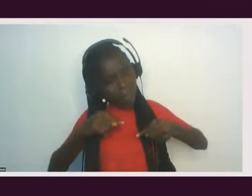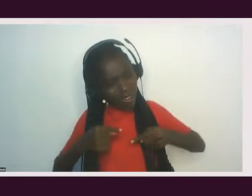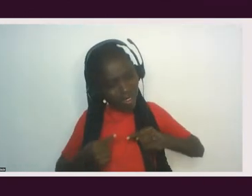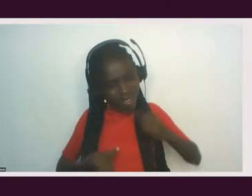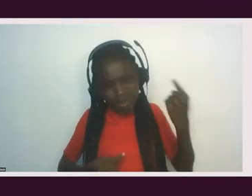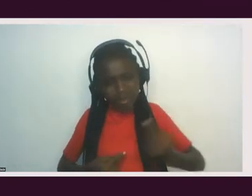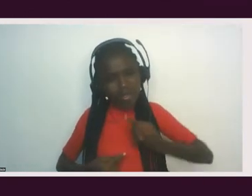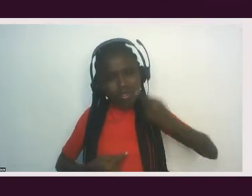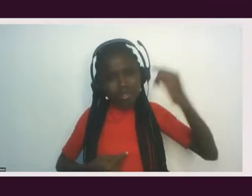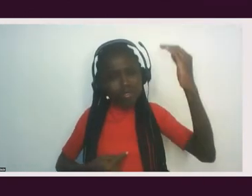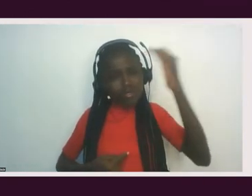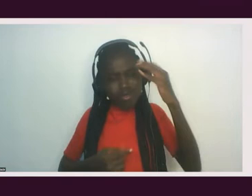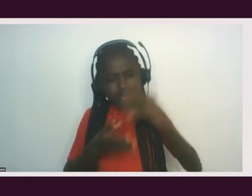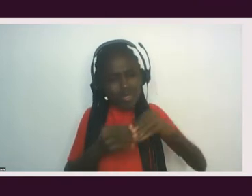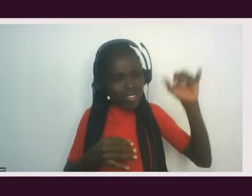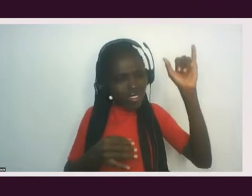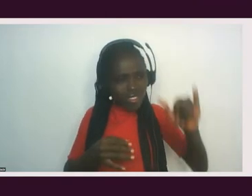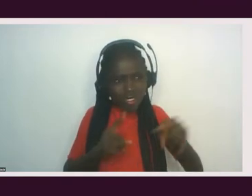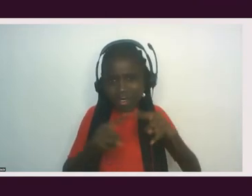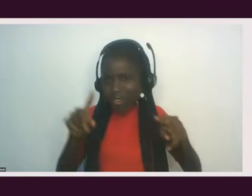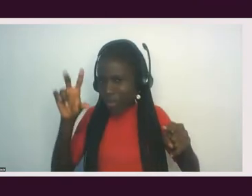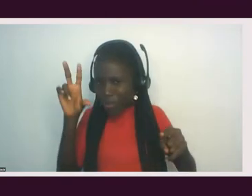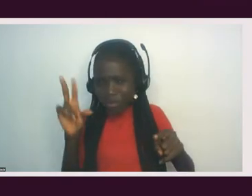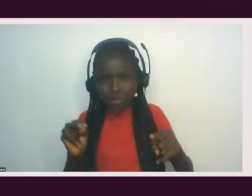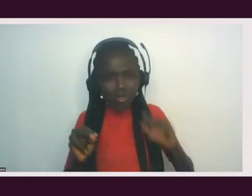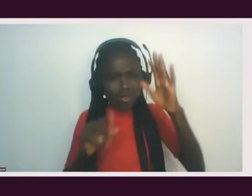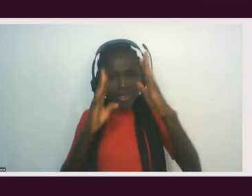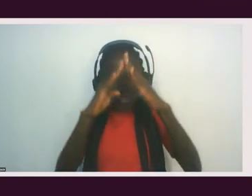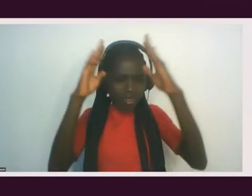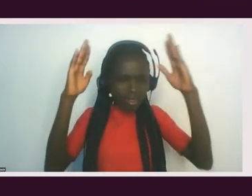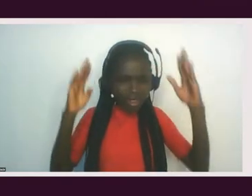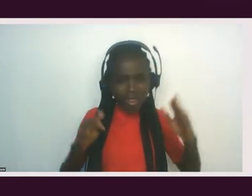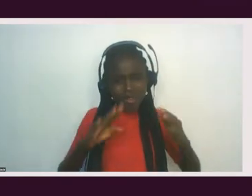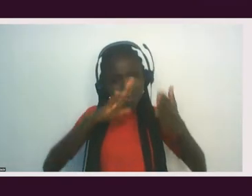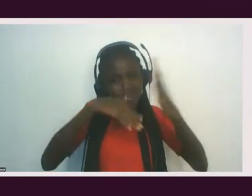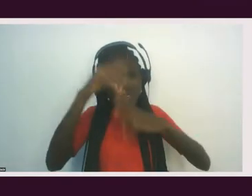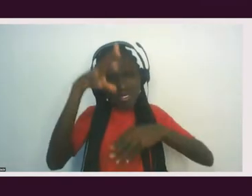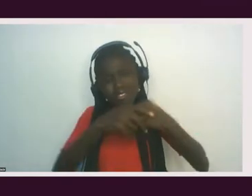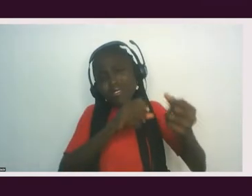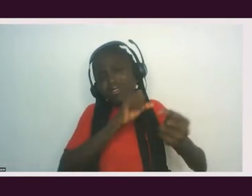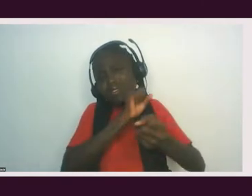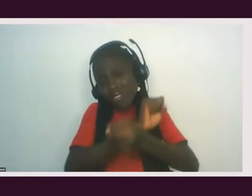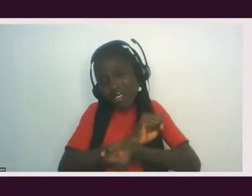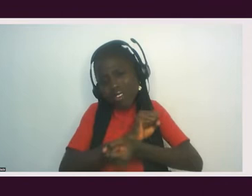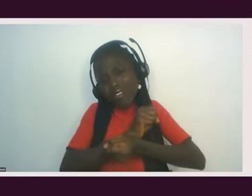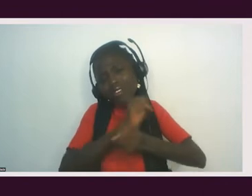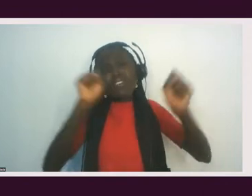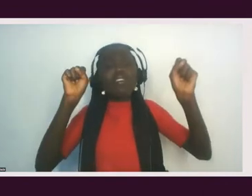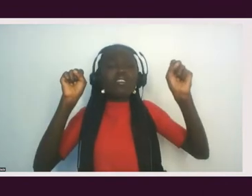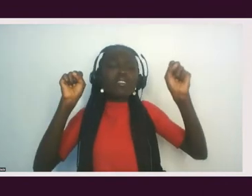knew, saying yes when you should say no, your house built in survival. It was as